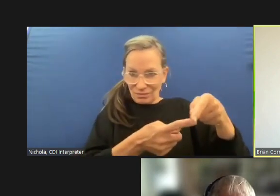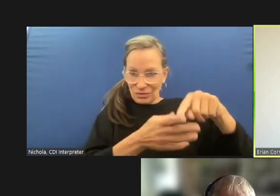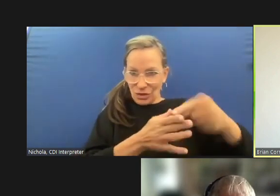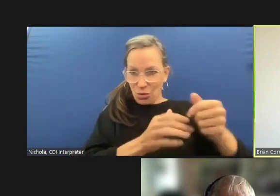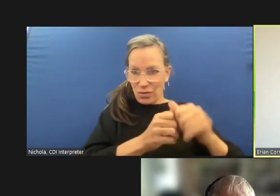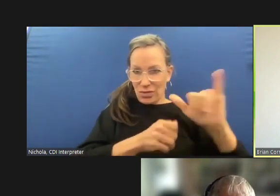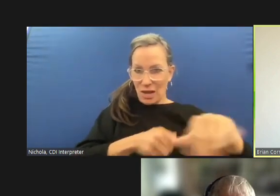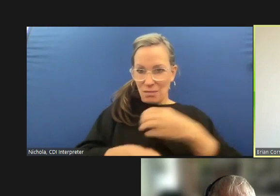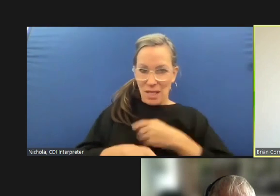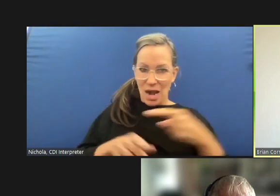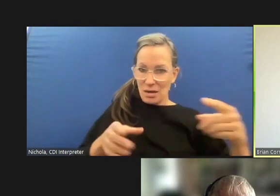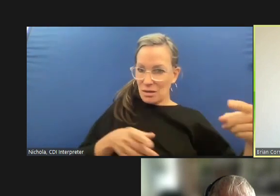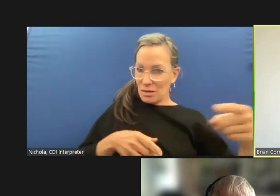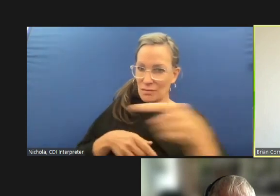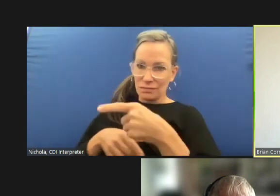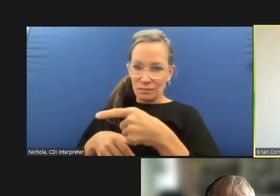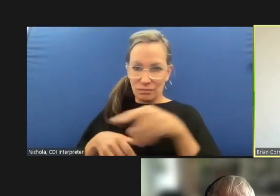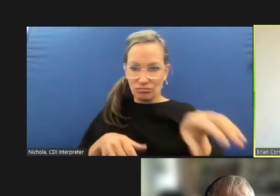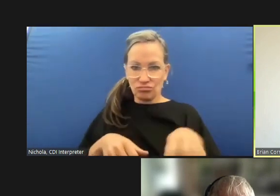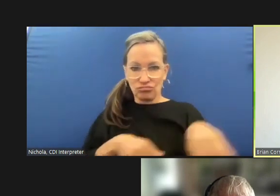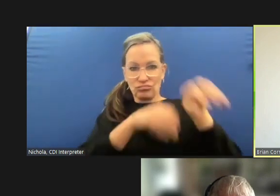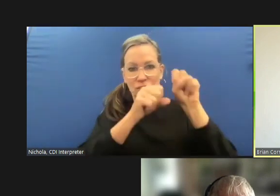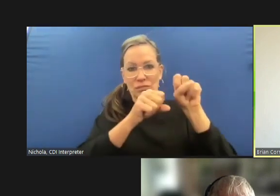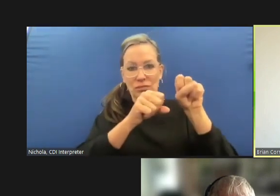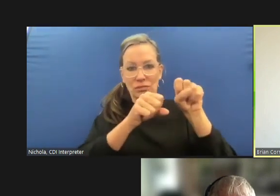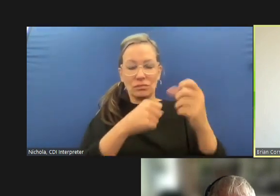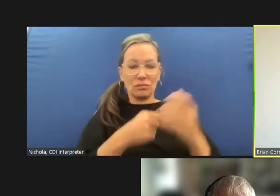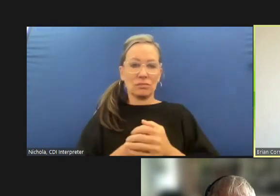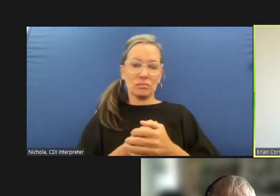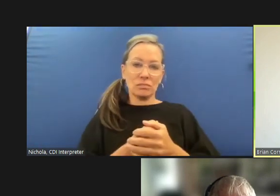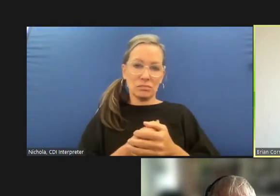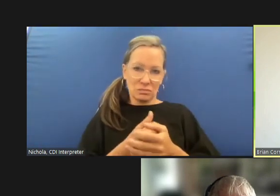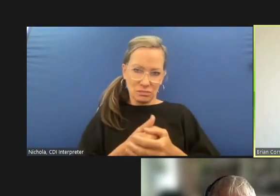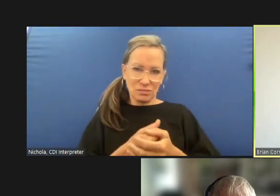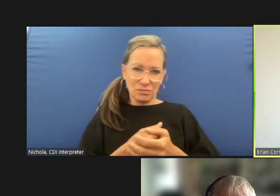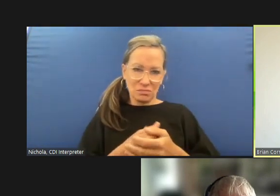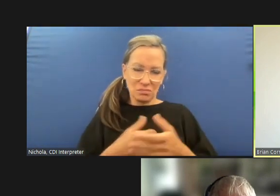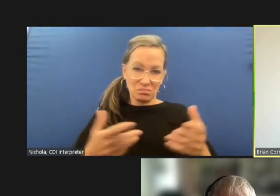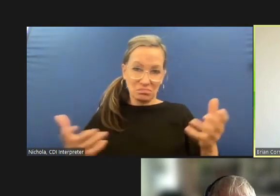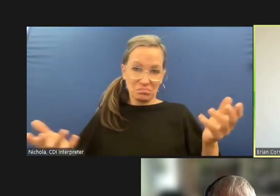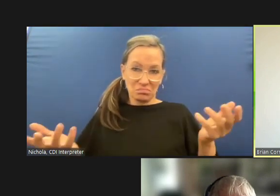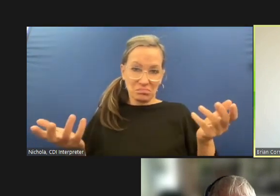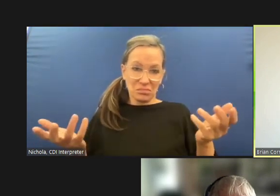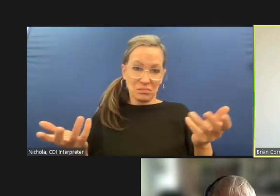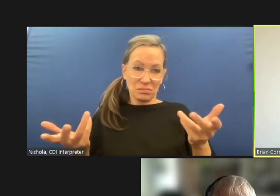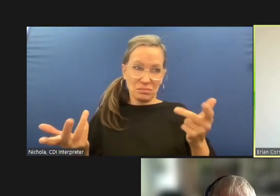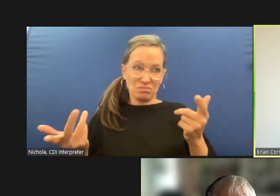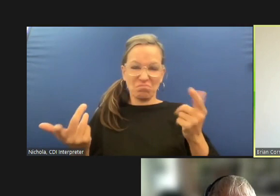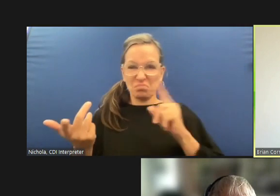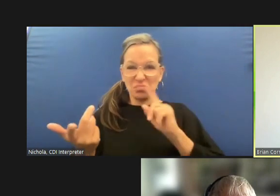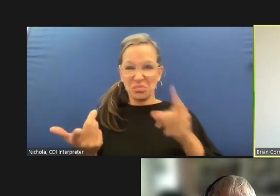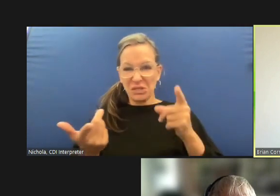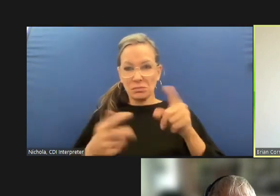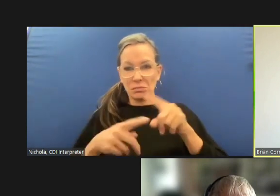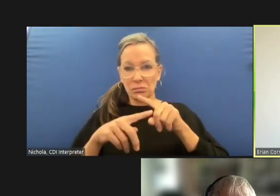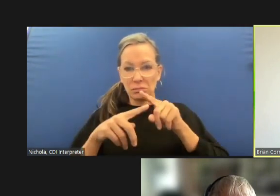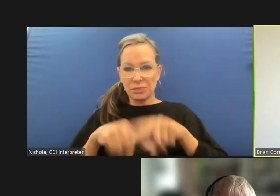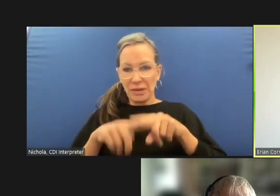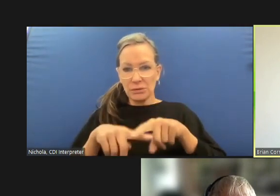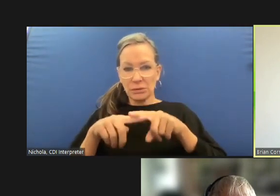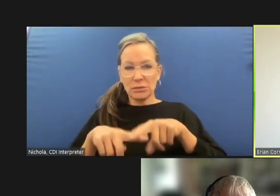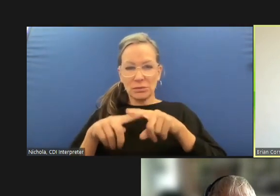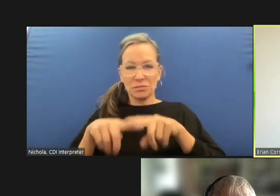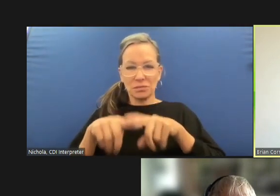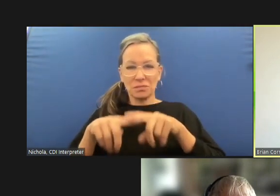um i think that that again so that's going to be up to what um gets proposed by the working group and